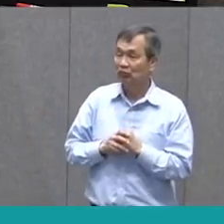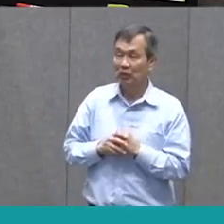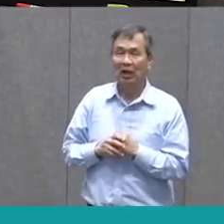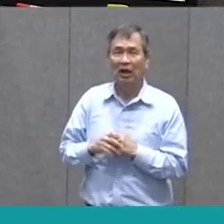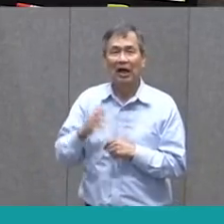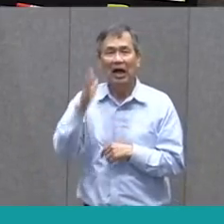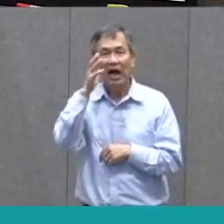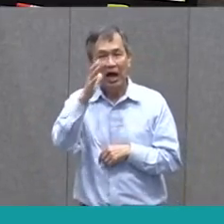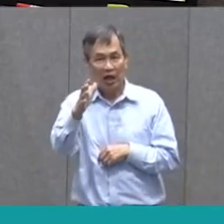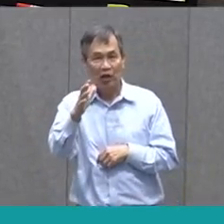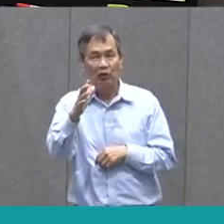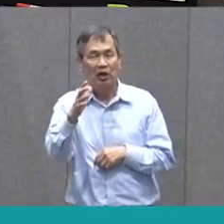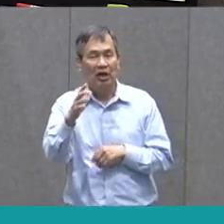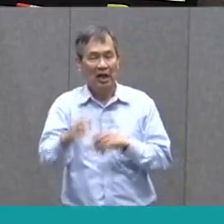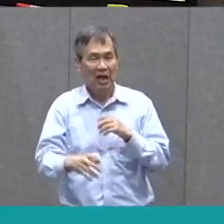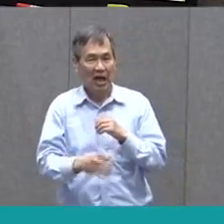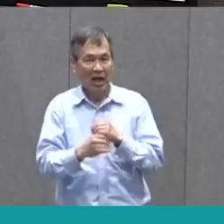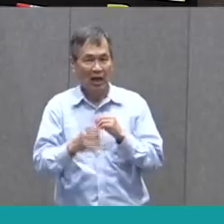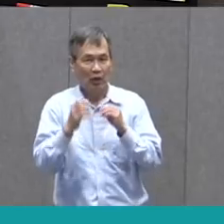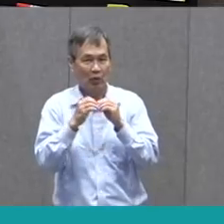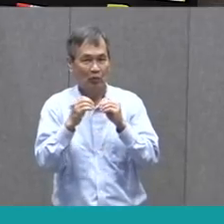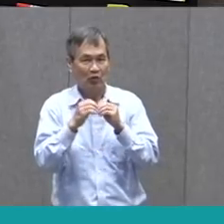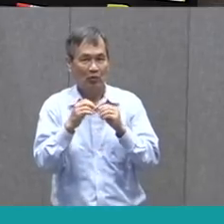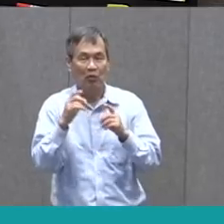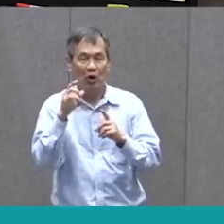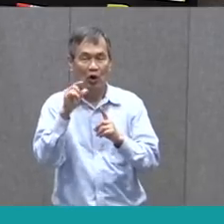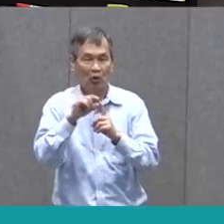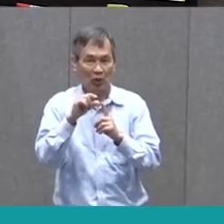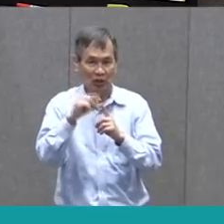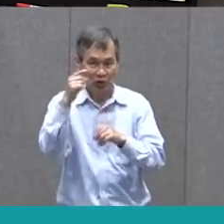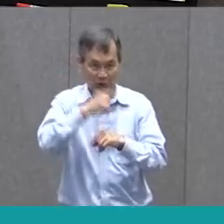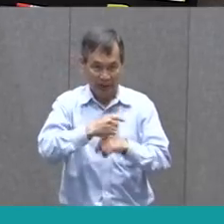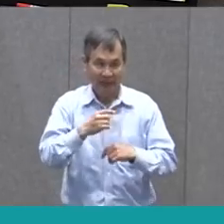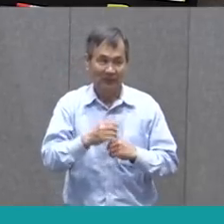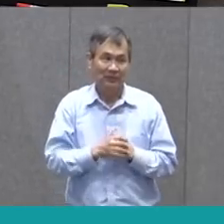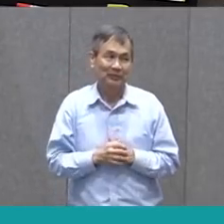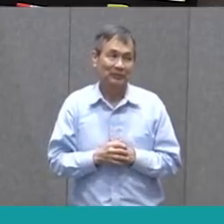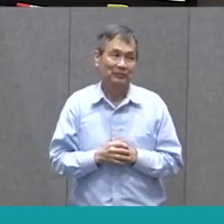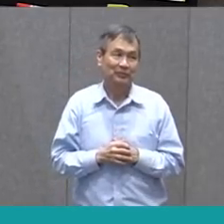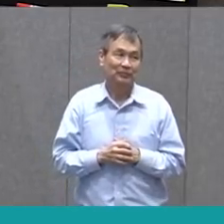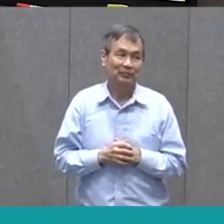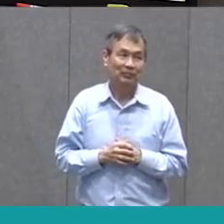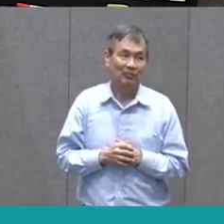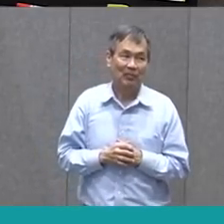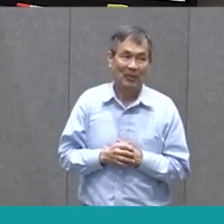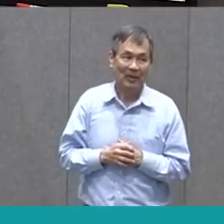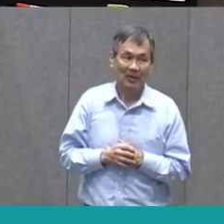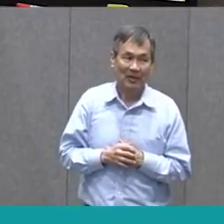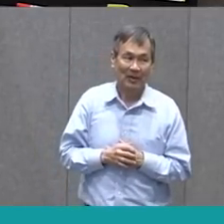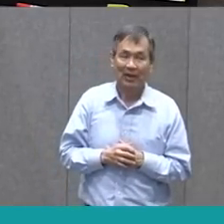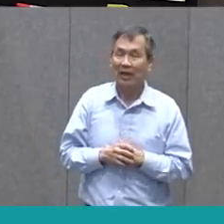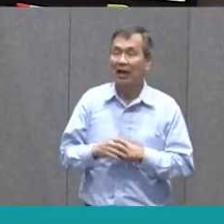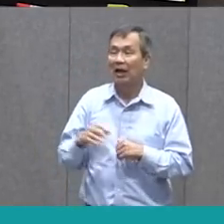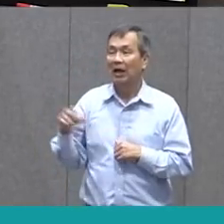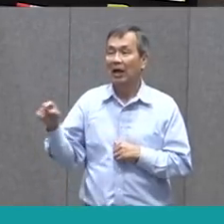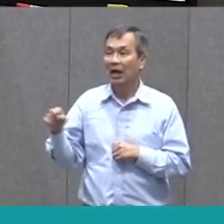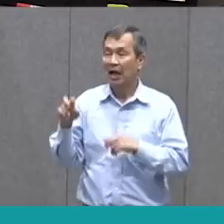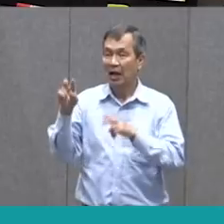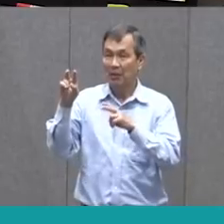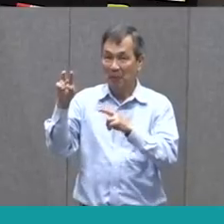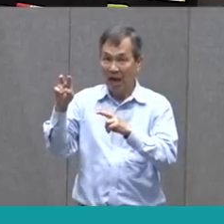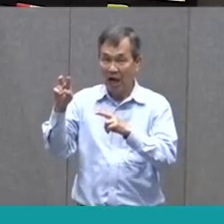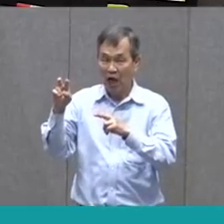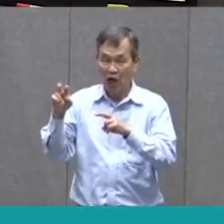I'm going to add one other letter to our word today. So I don't just have admirer. I have admirers.